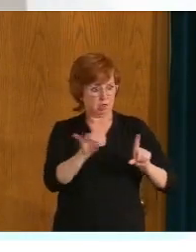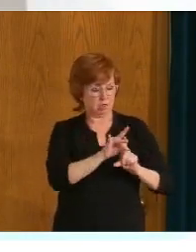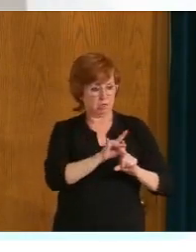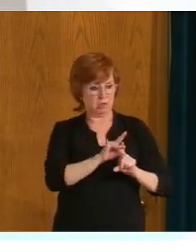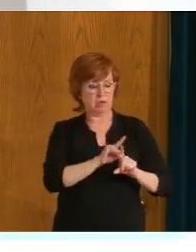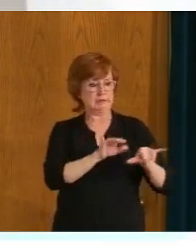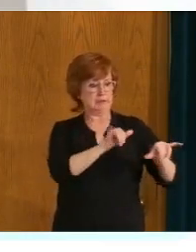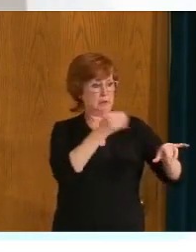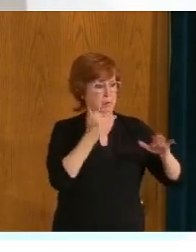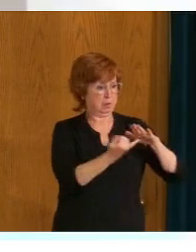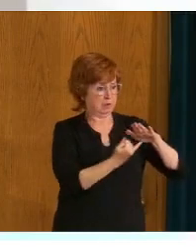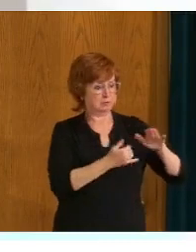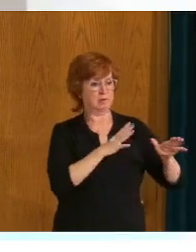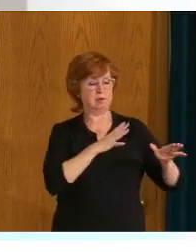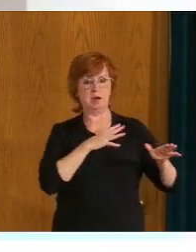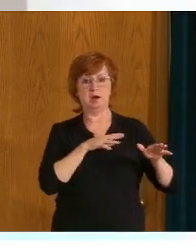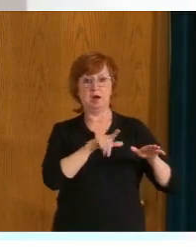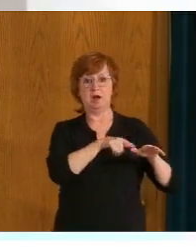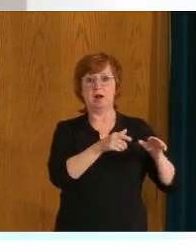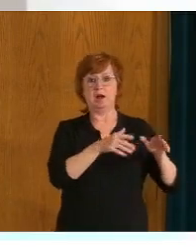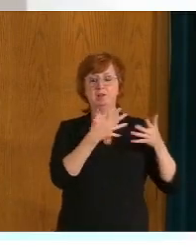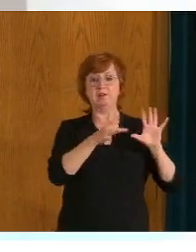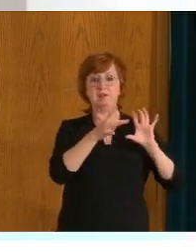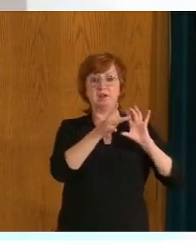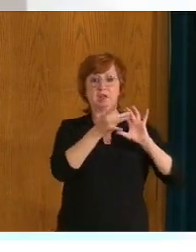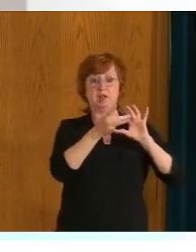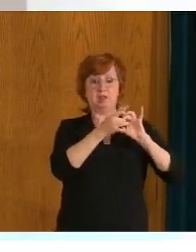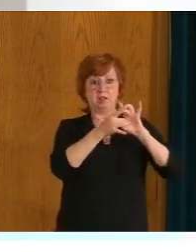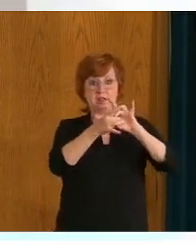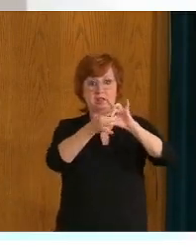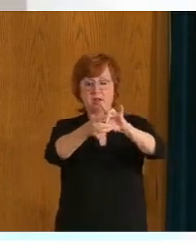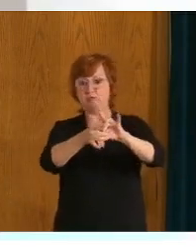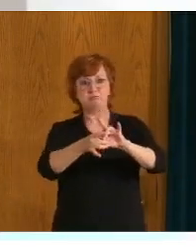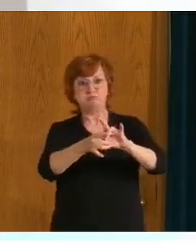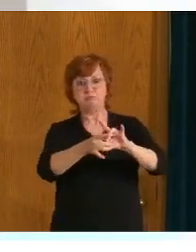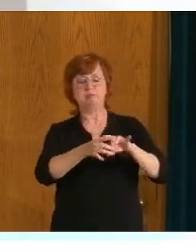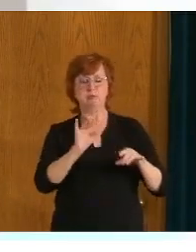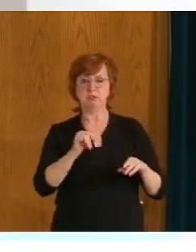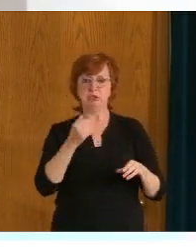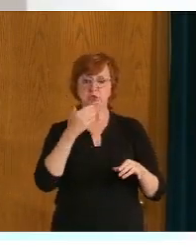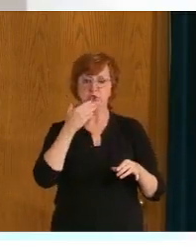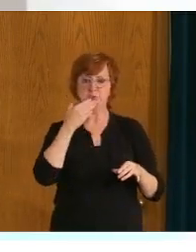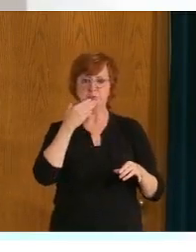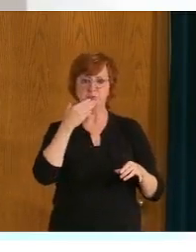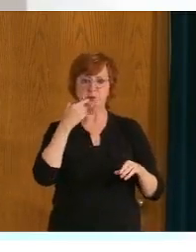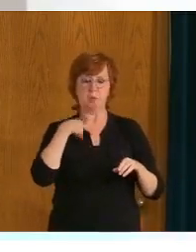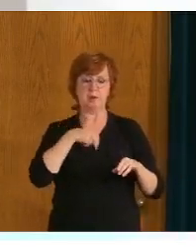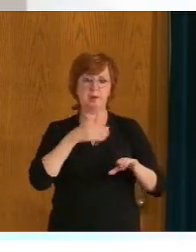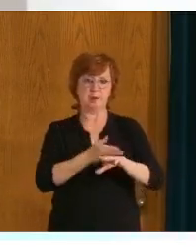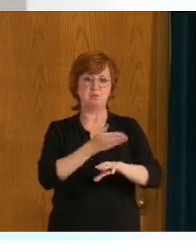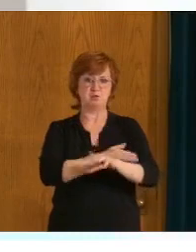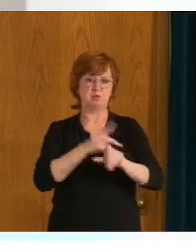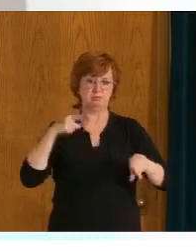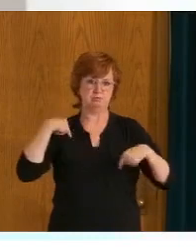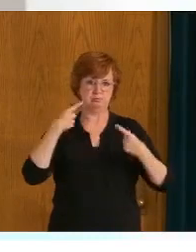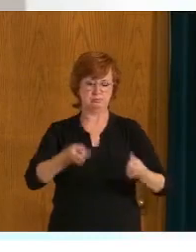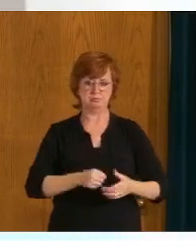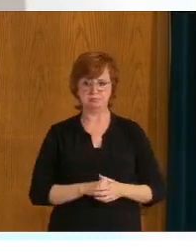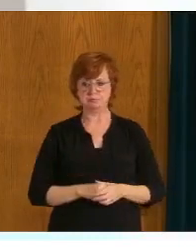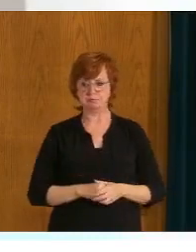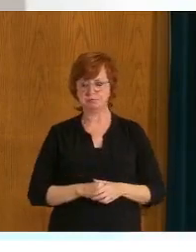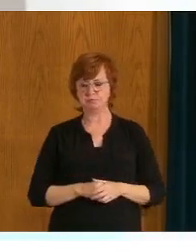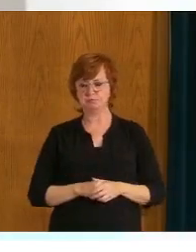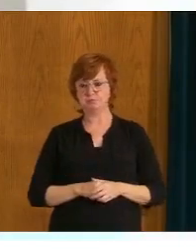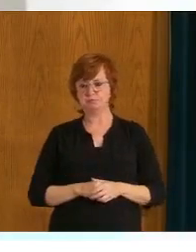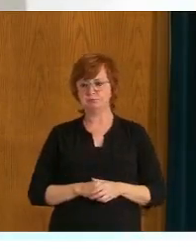which resulted in settings where there were other unvaccinated people in outbreaks. So again a reminder that, you know, it's important to complete the